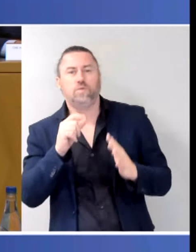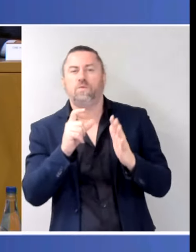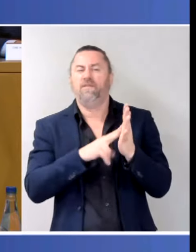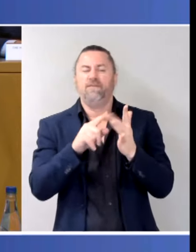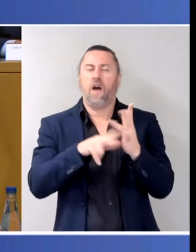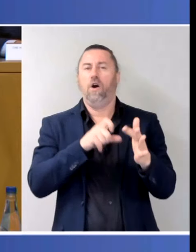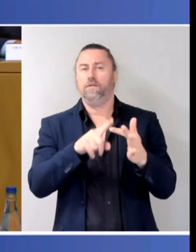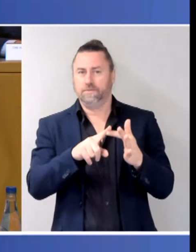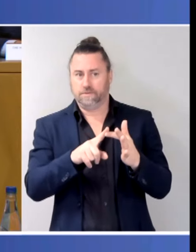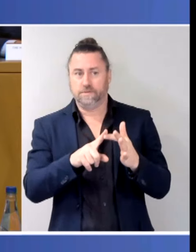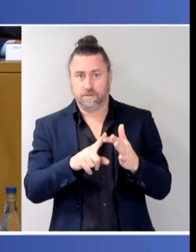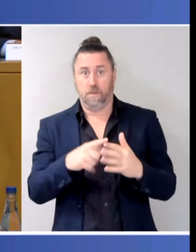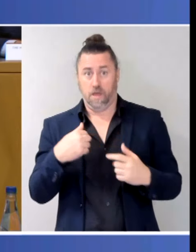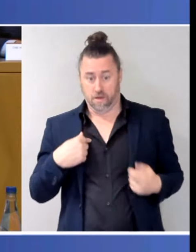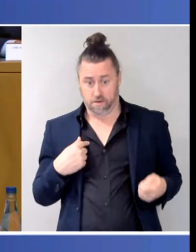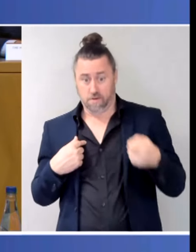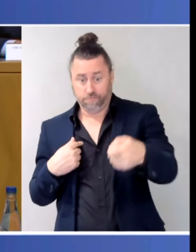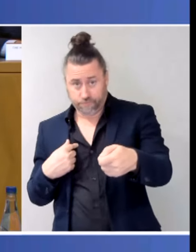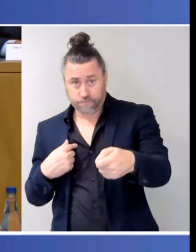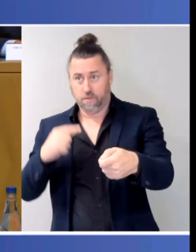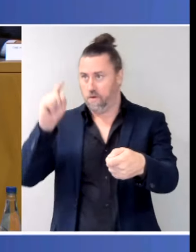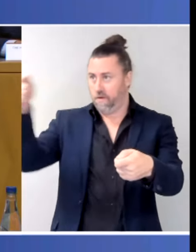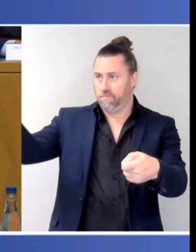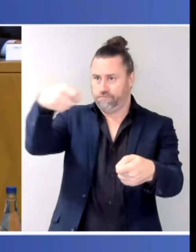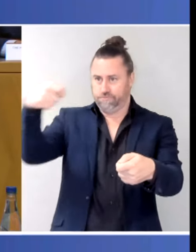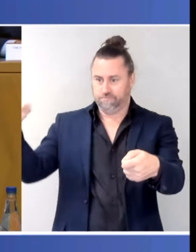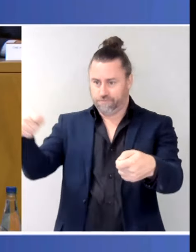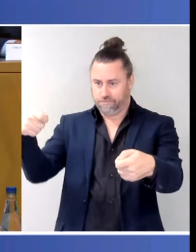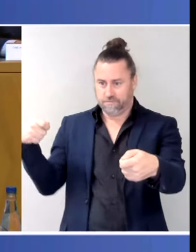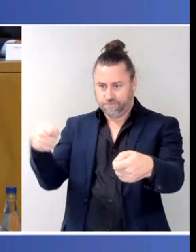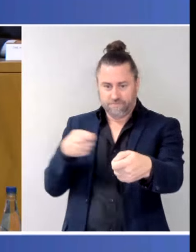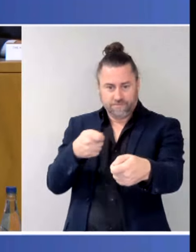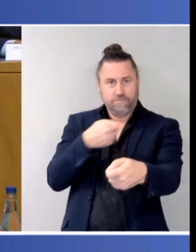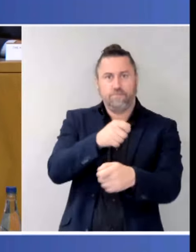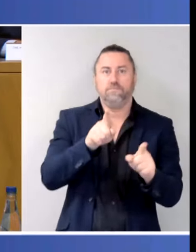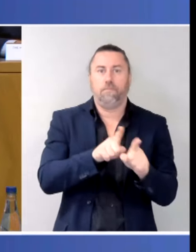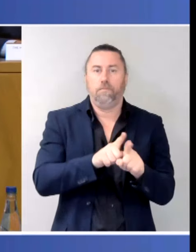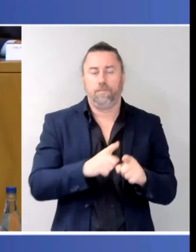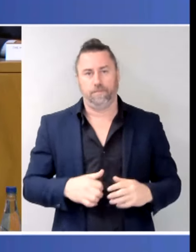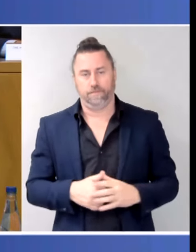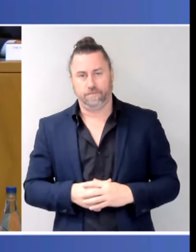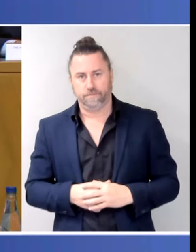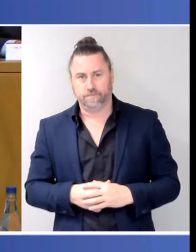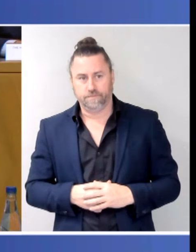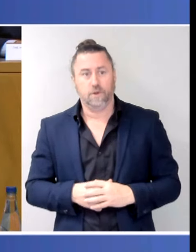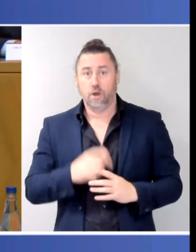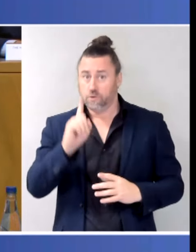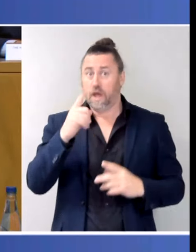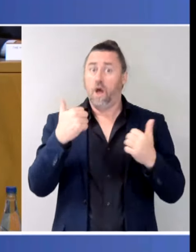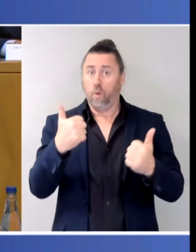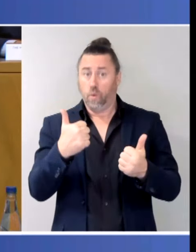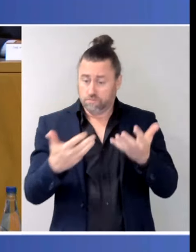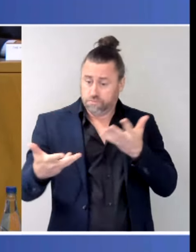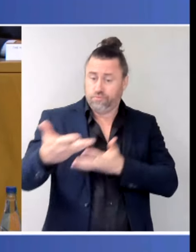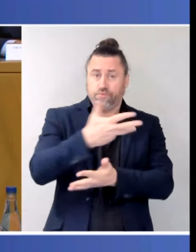the States and the Territories. Today, we've had a constructive discussion following on from the